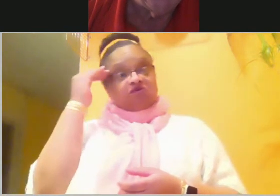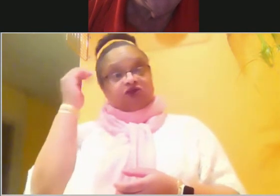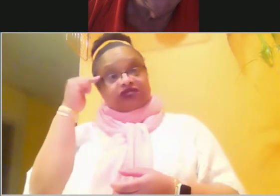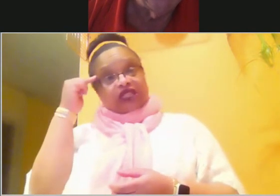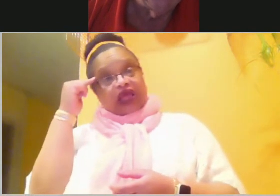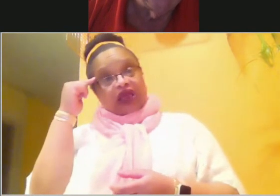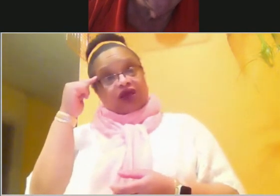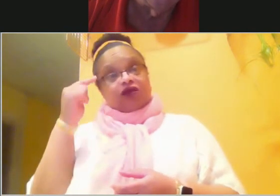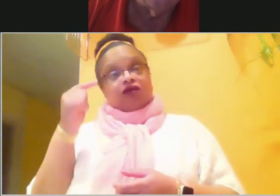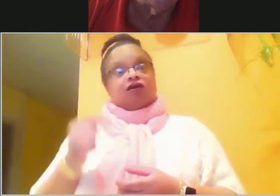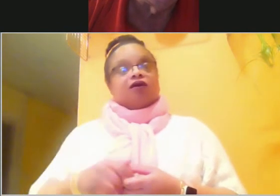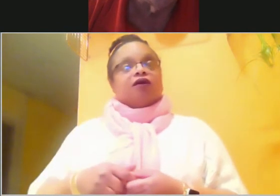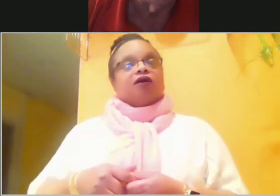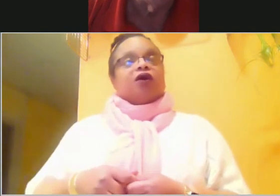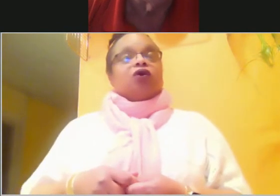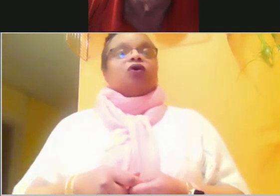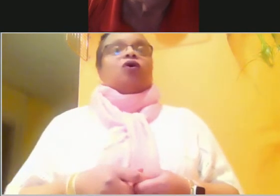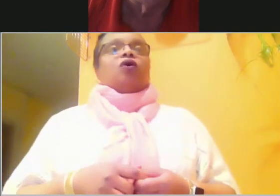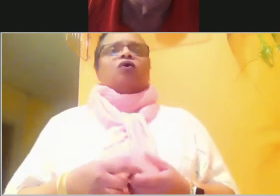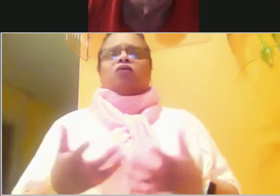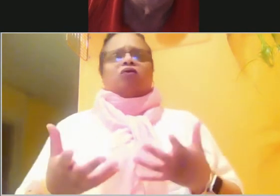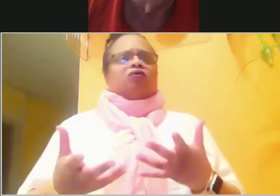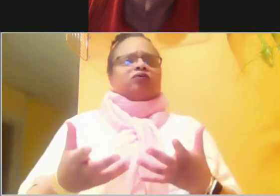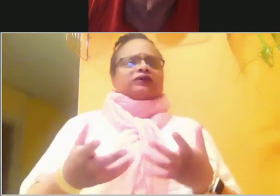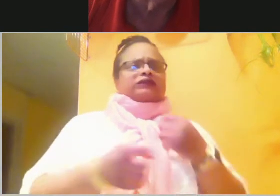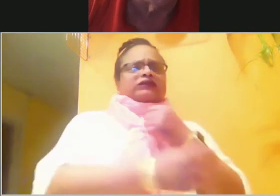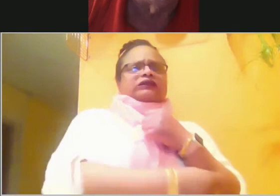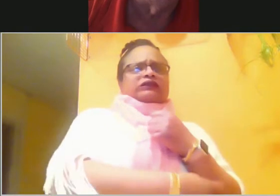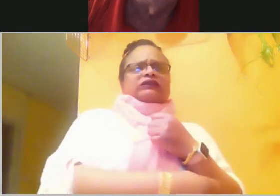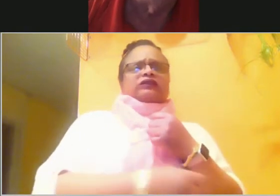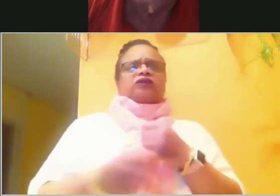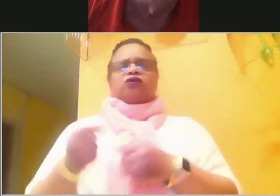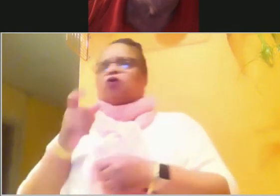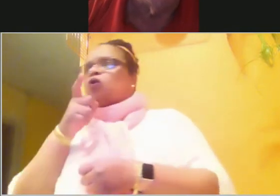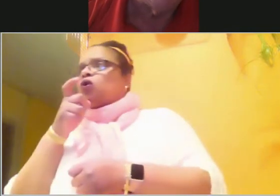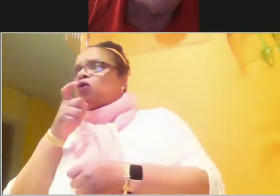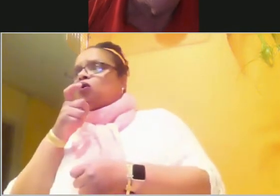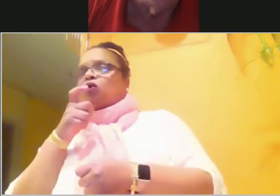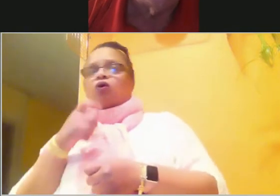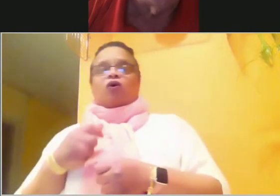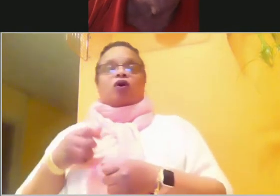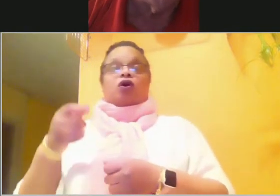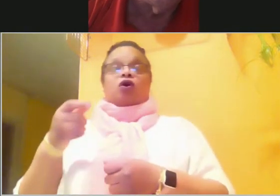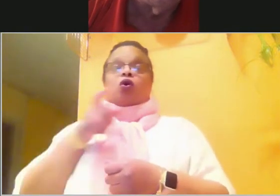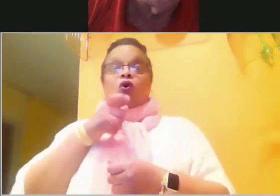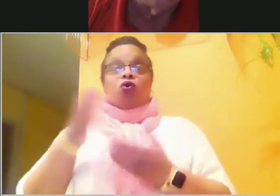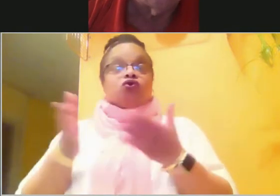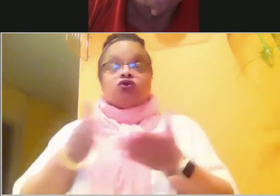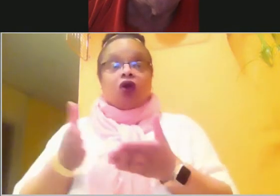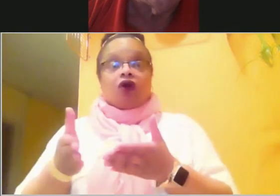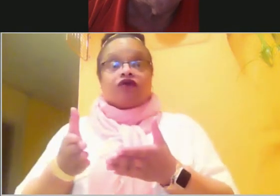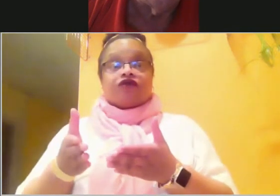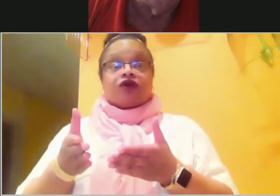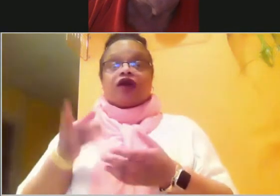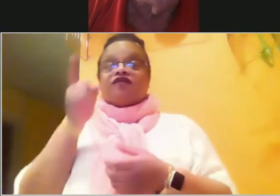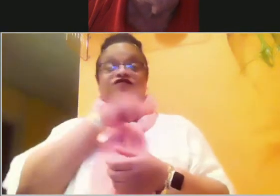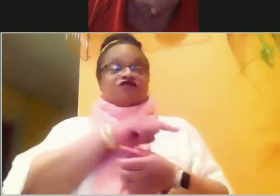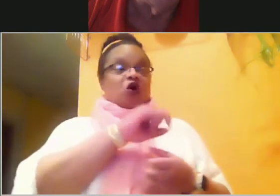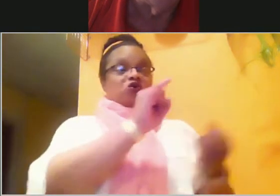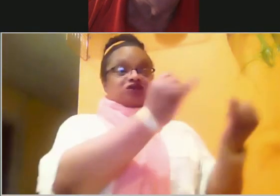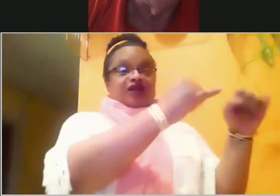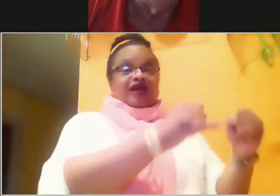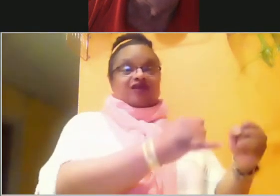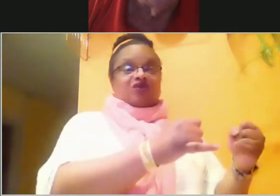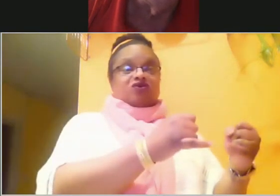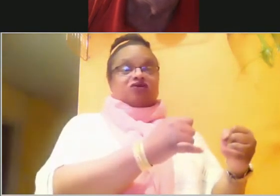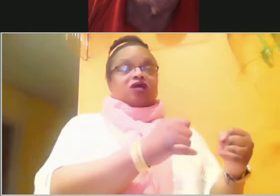the Lord. Choose for yourselves this day whom you will serve, whether the gods which your father served that were on the other